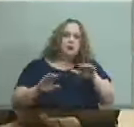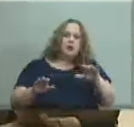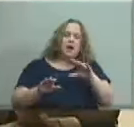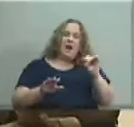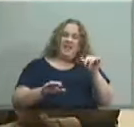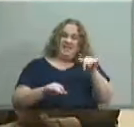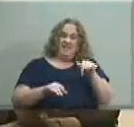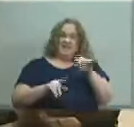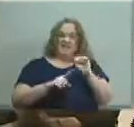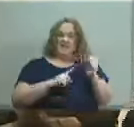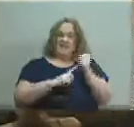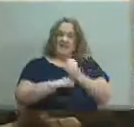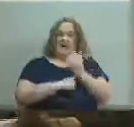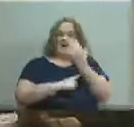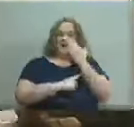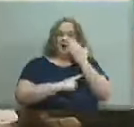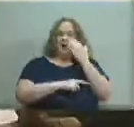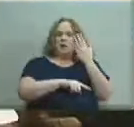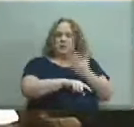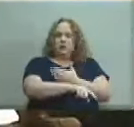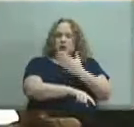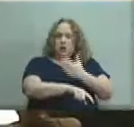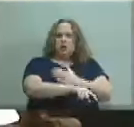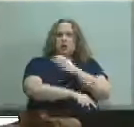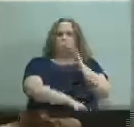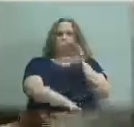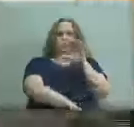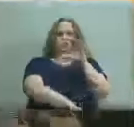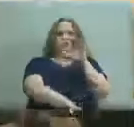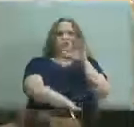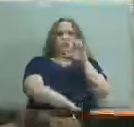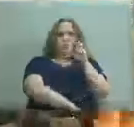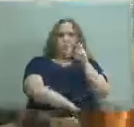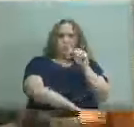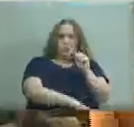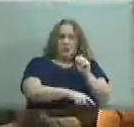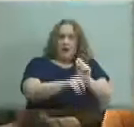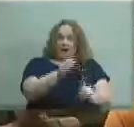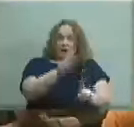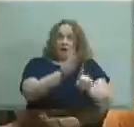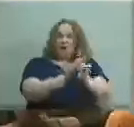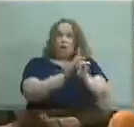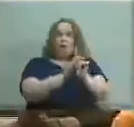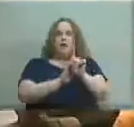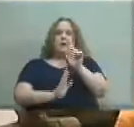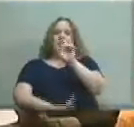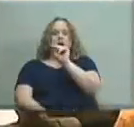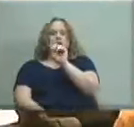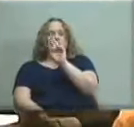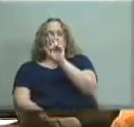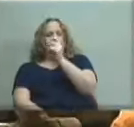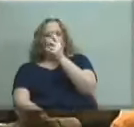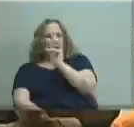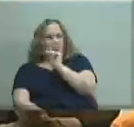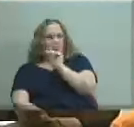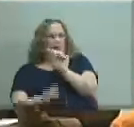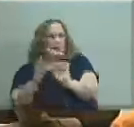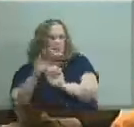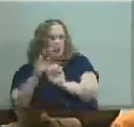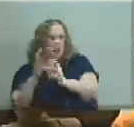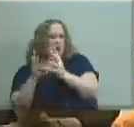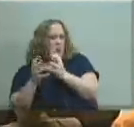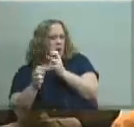that of construction crews that have shown up at Norton Elementary not Norton Commons wanting to do work